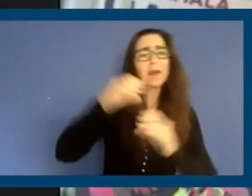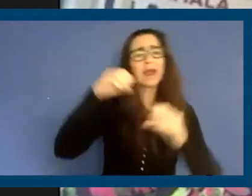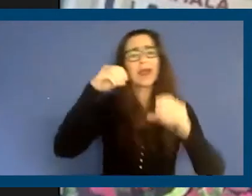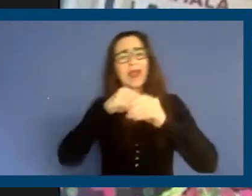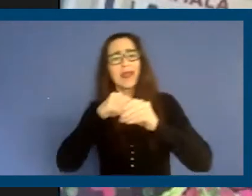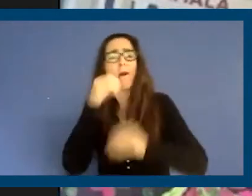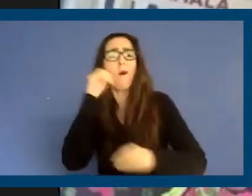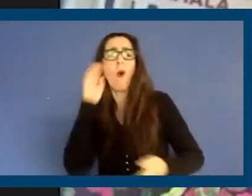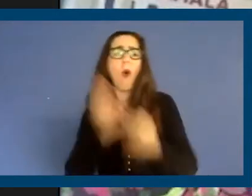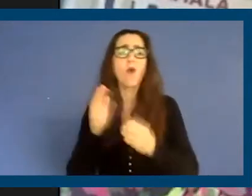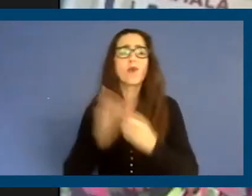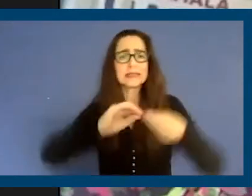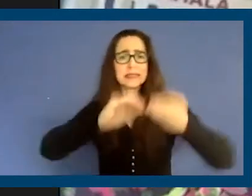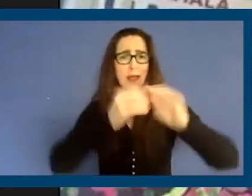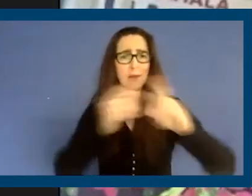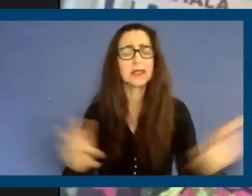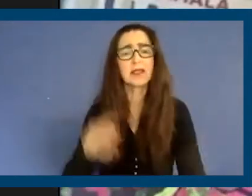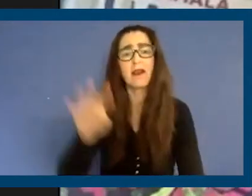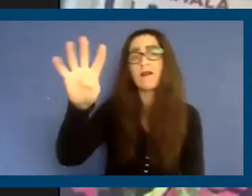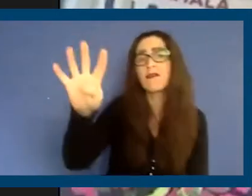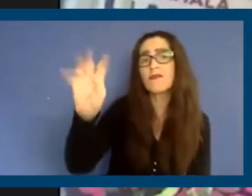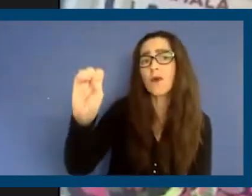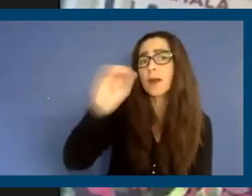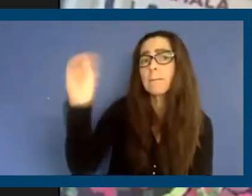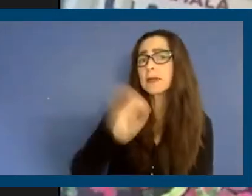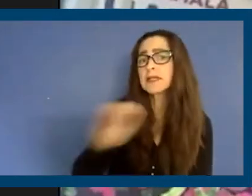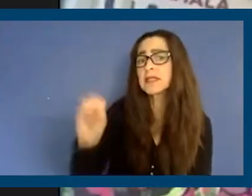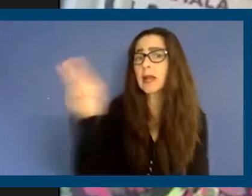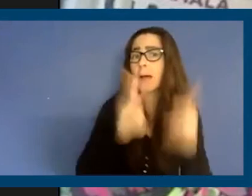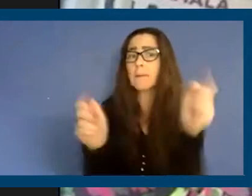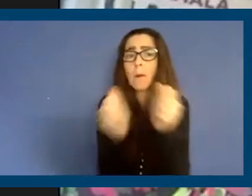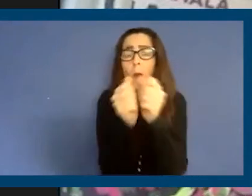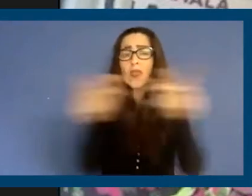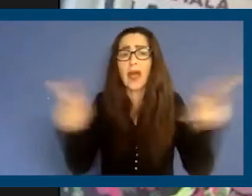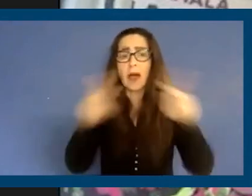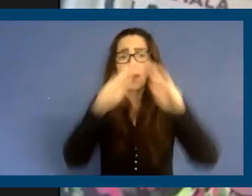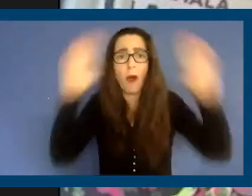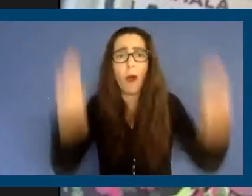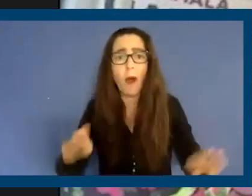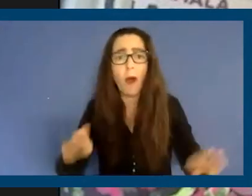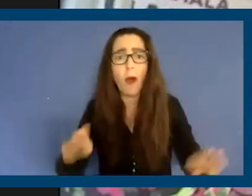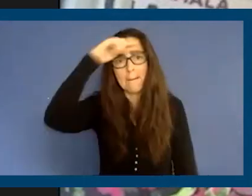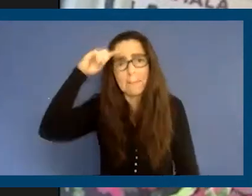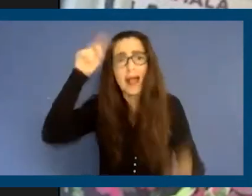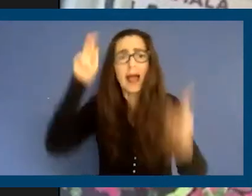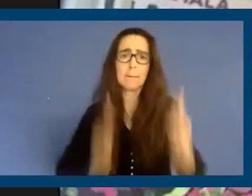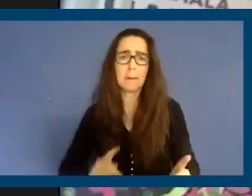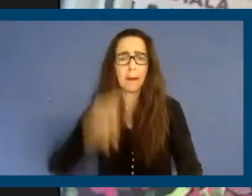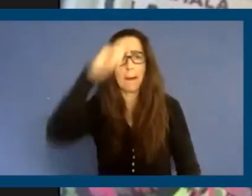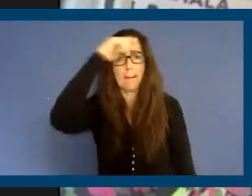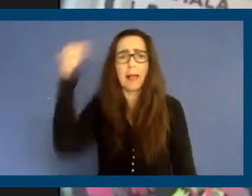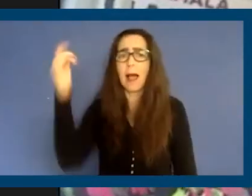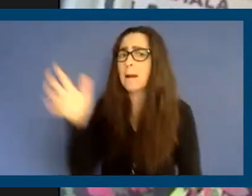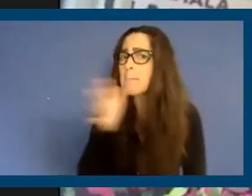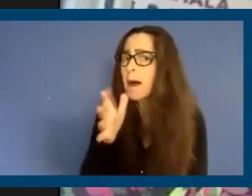one, a little over 40% of those people are Black people. Black mothers, Black fathers, their